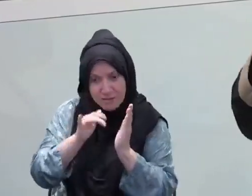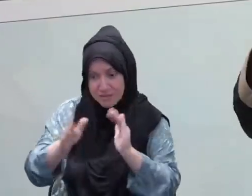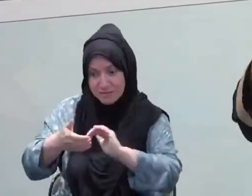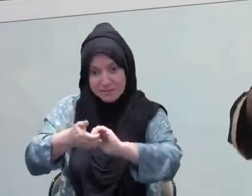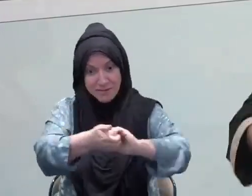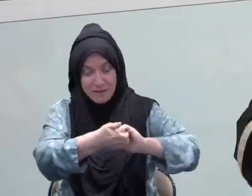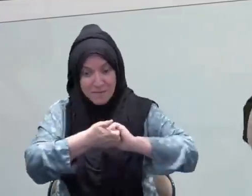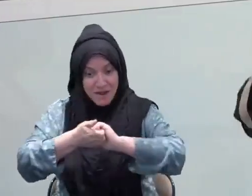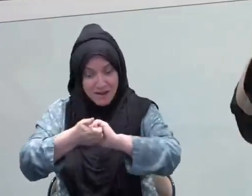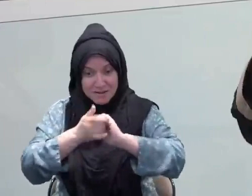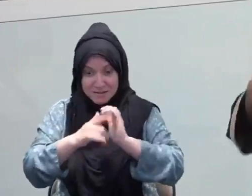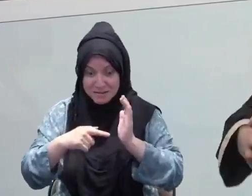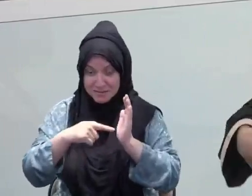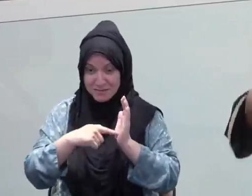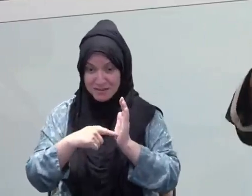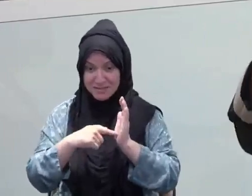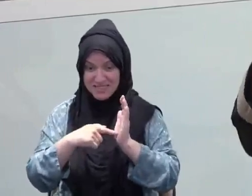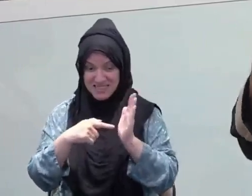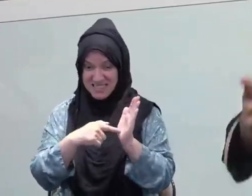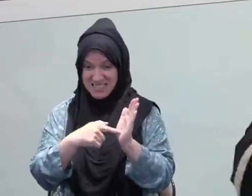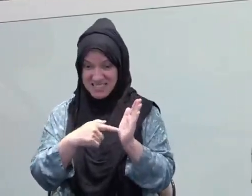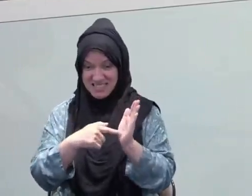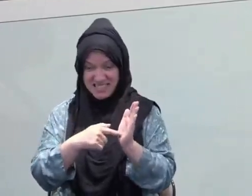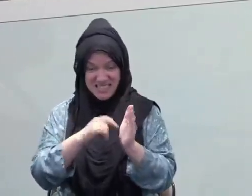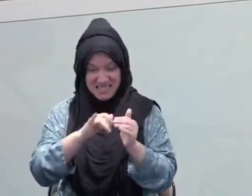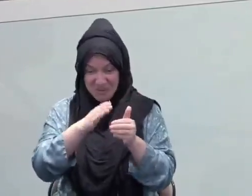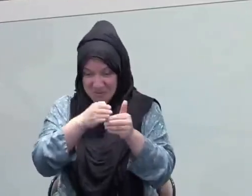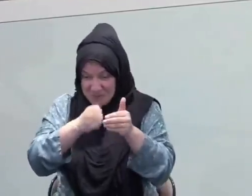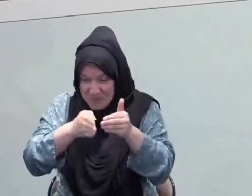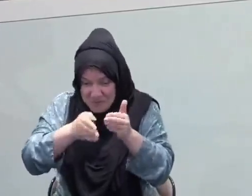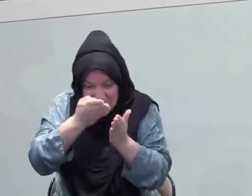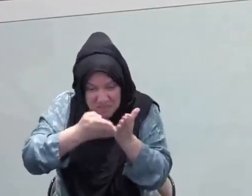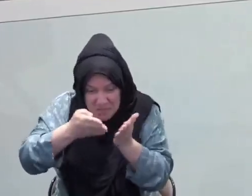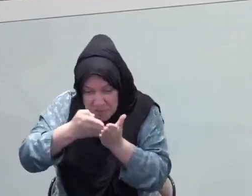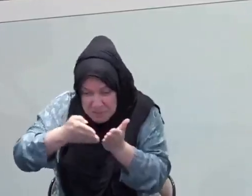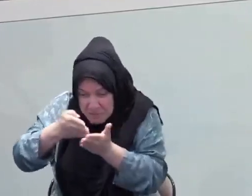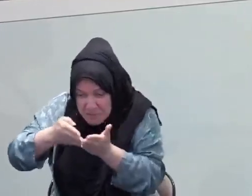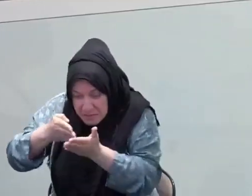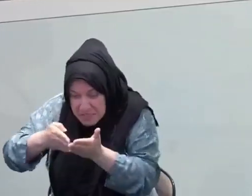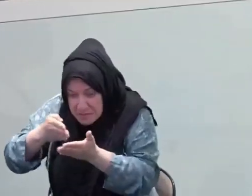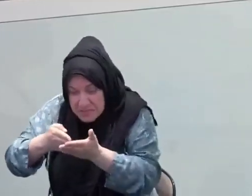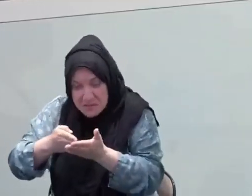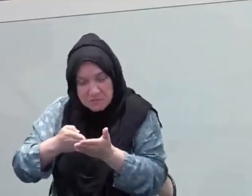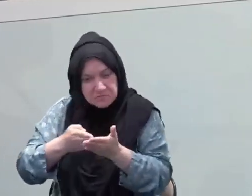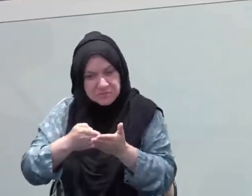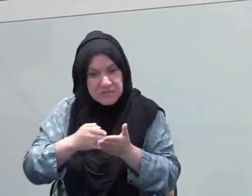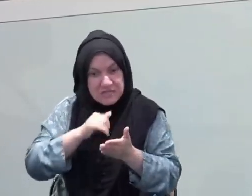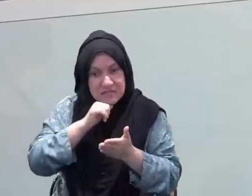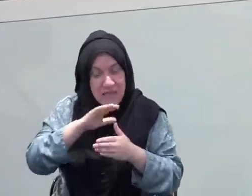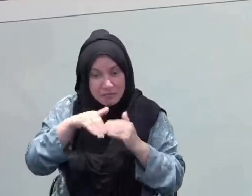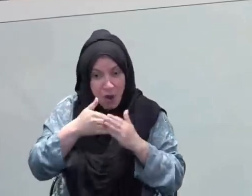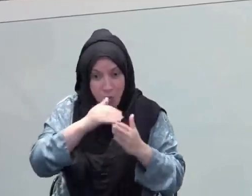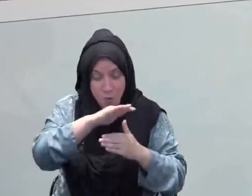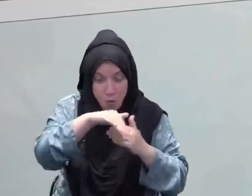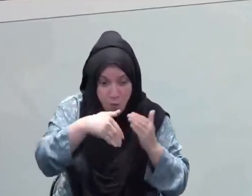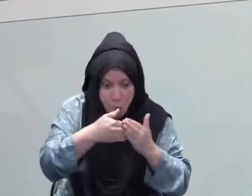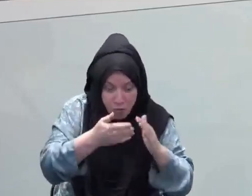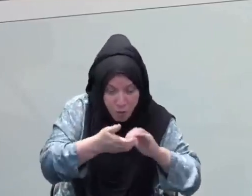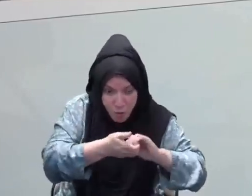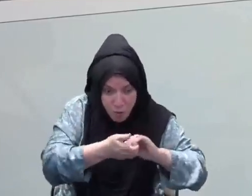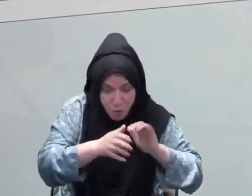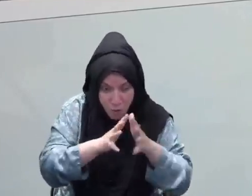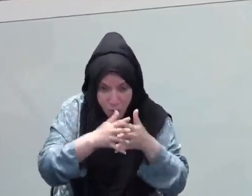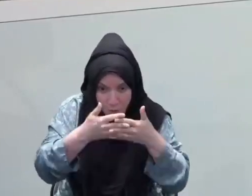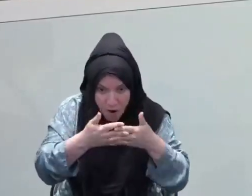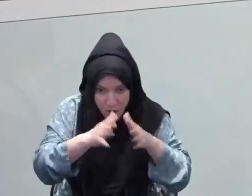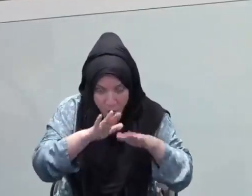Qur'an is coming down in pages upon pages upon pages. Long surahs are descending. This is the month in which the Qur'an was initiated.